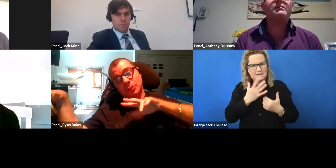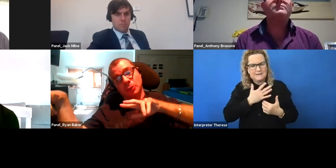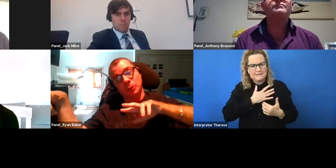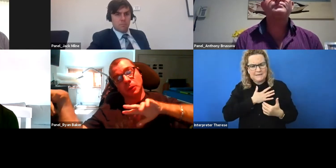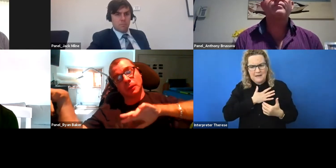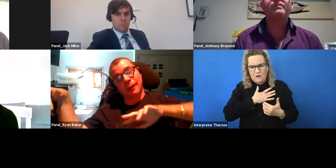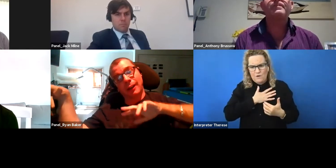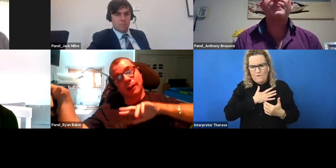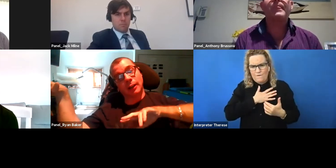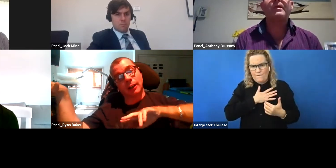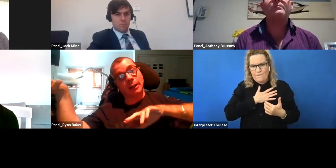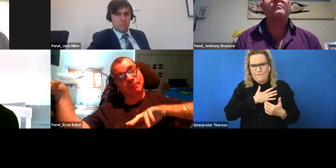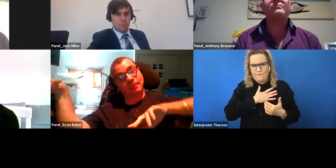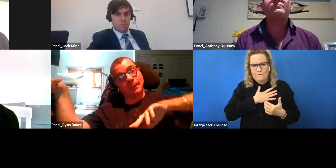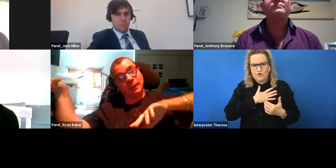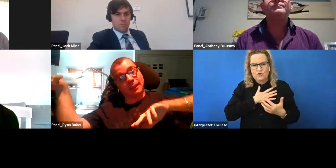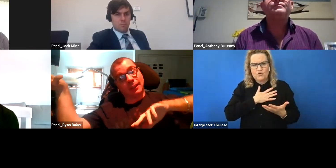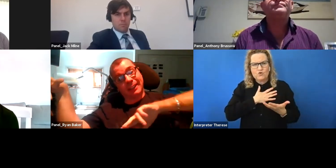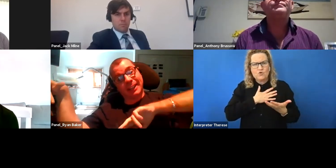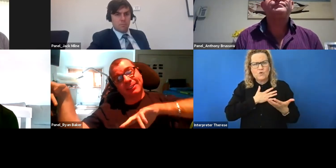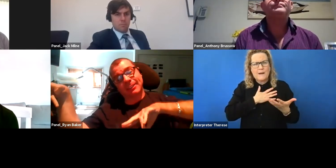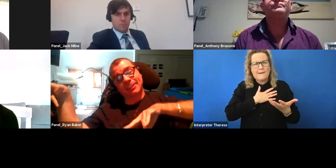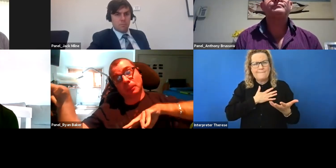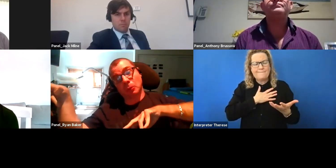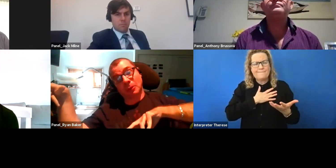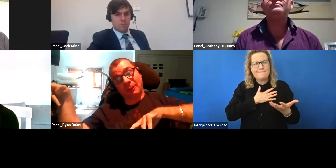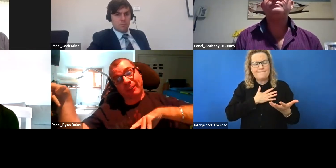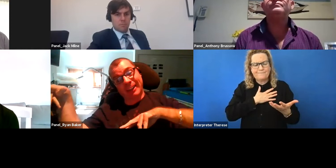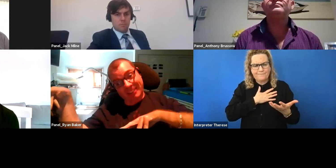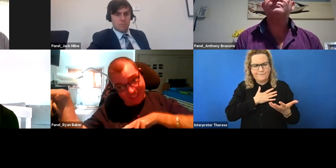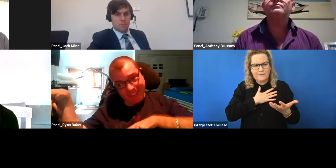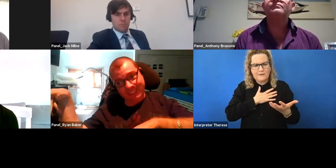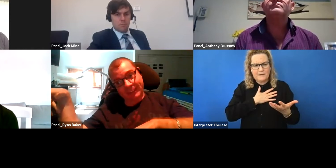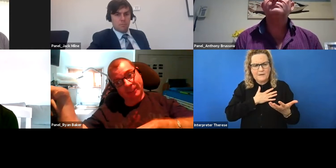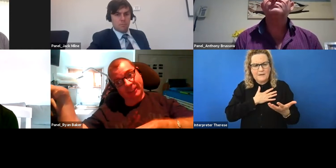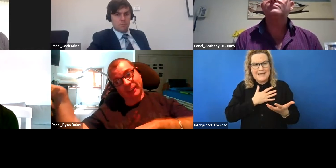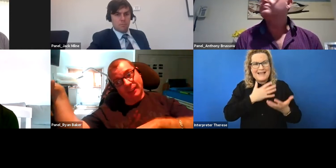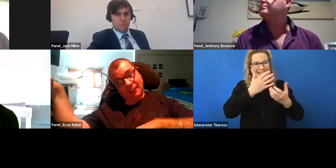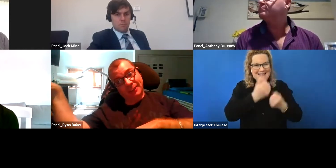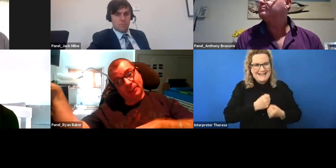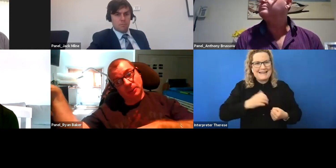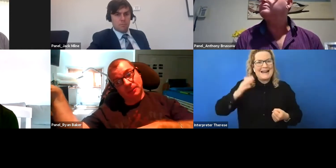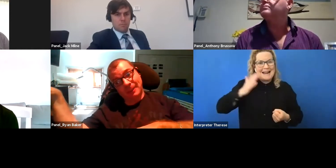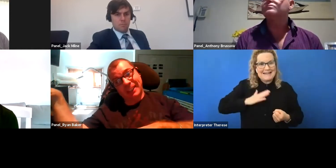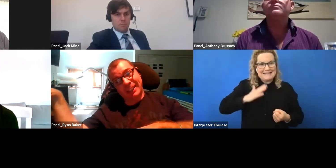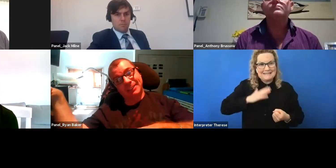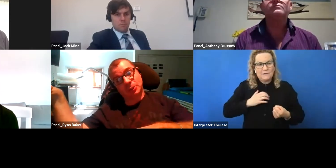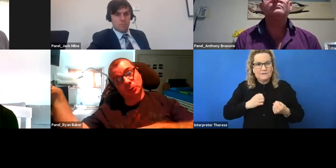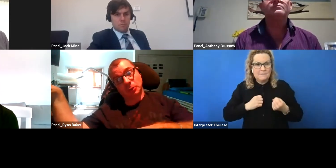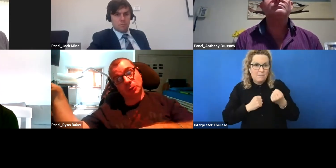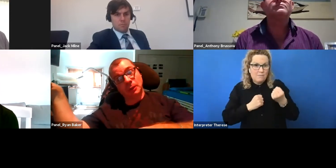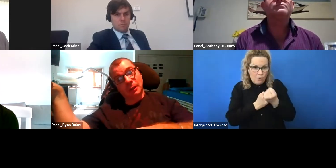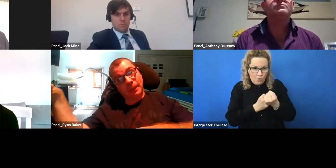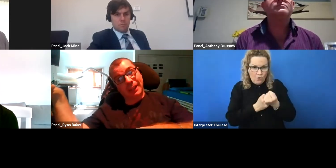order to get your support that's necessary, you need